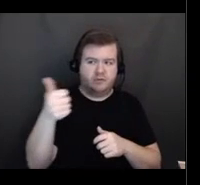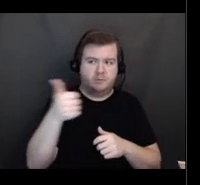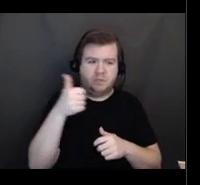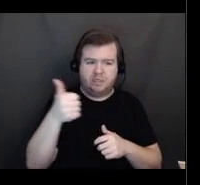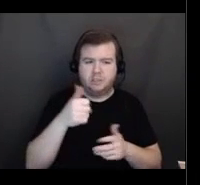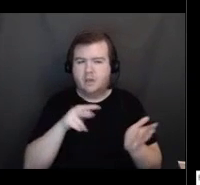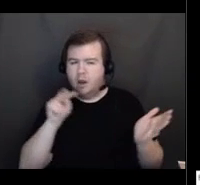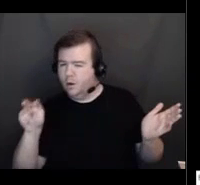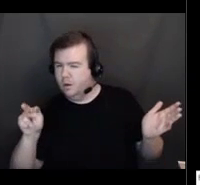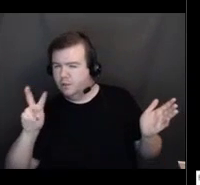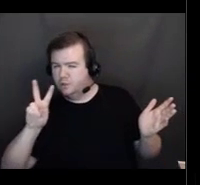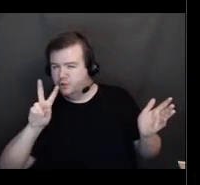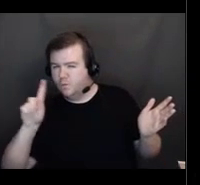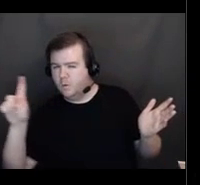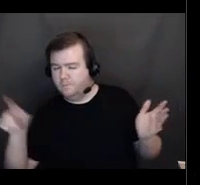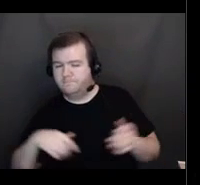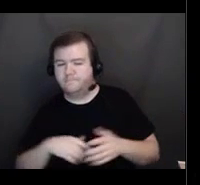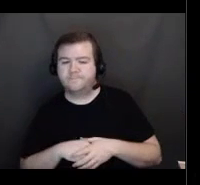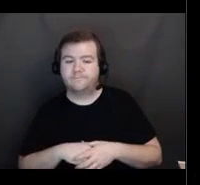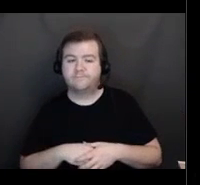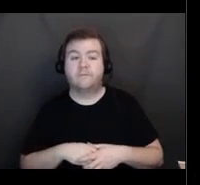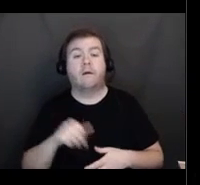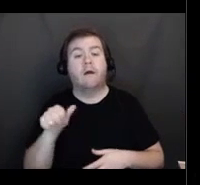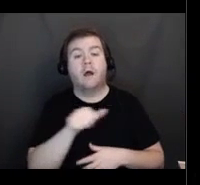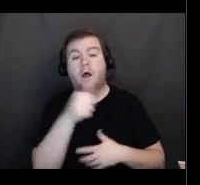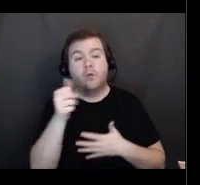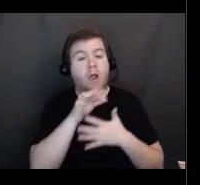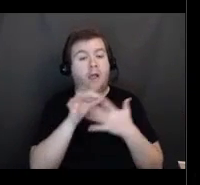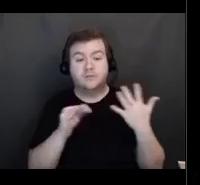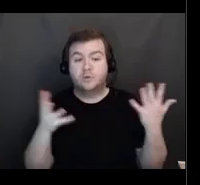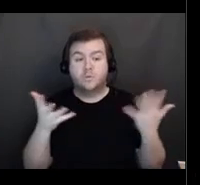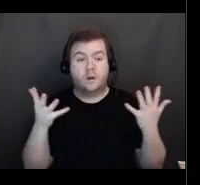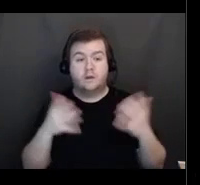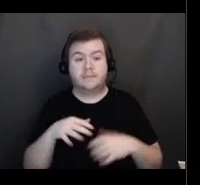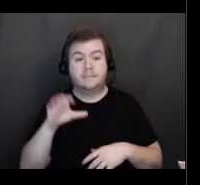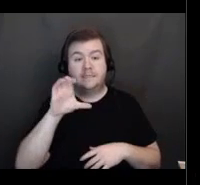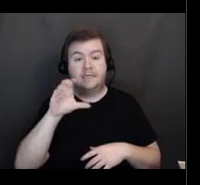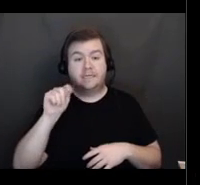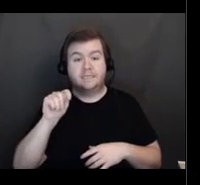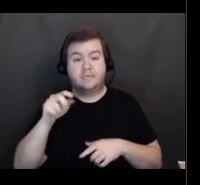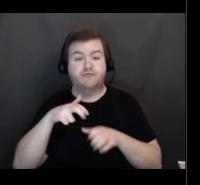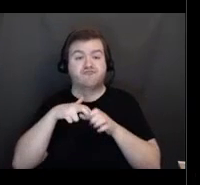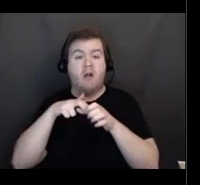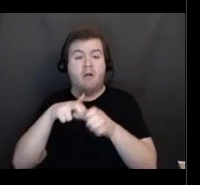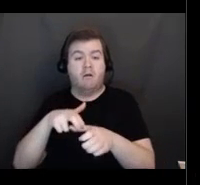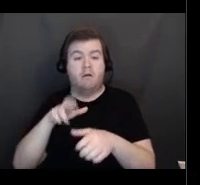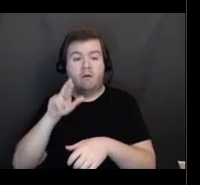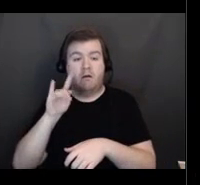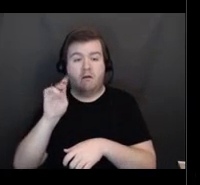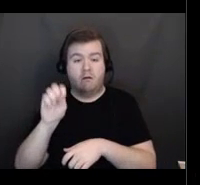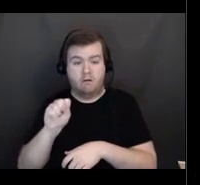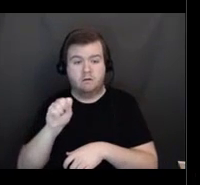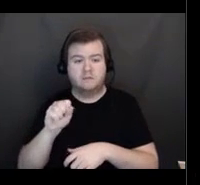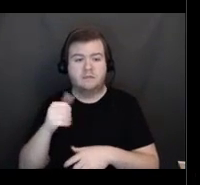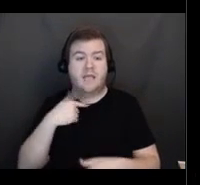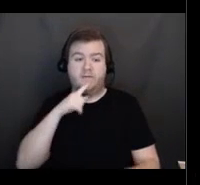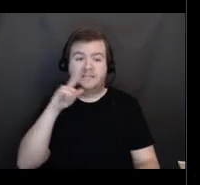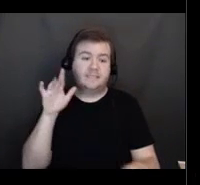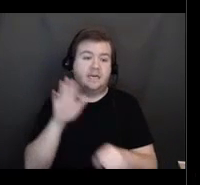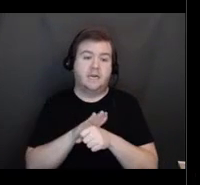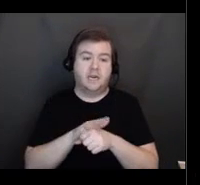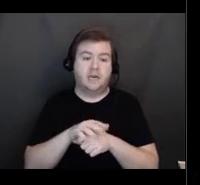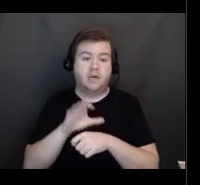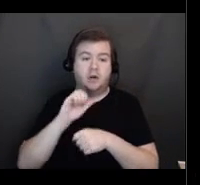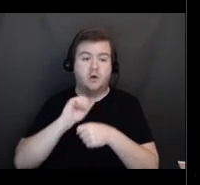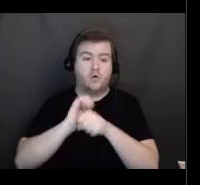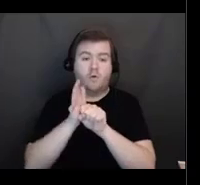Another option for transportation is CT Rides. They have a dedicated toll-free COVID-19 phone number.